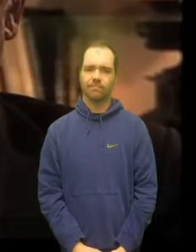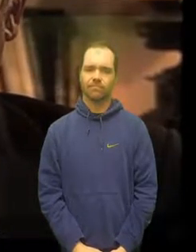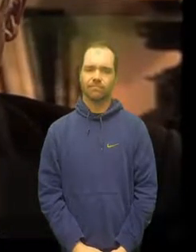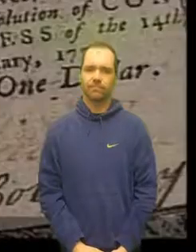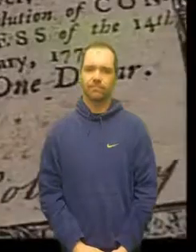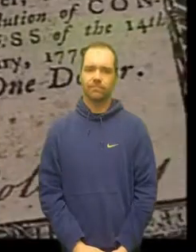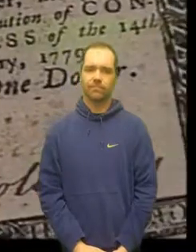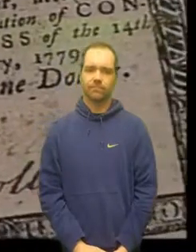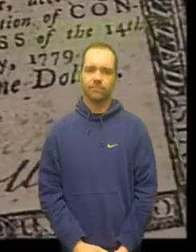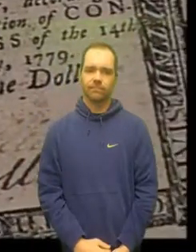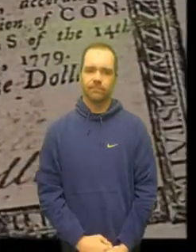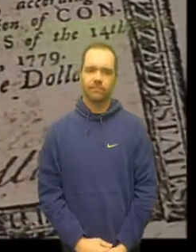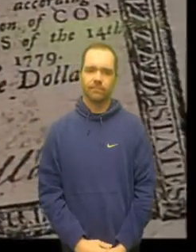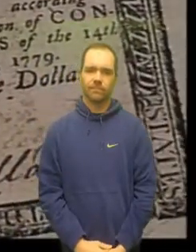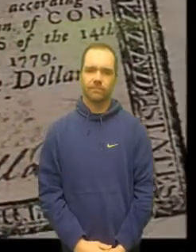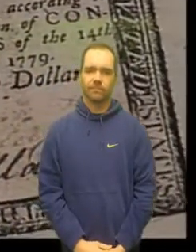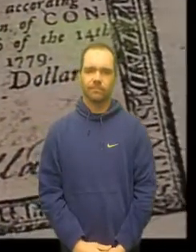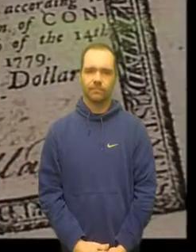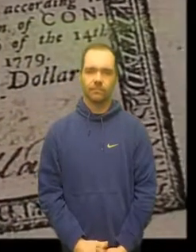disintegrate